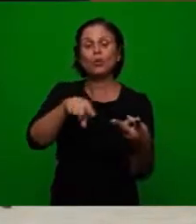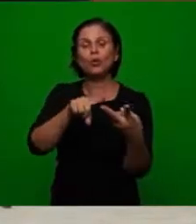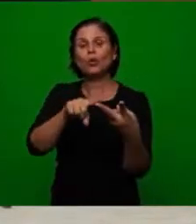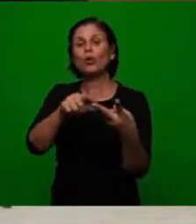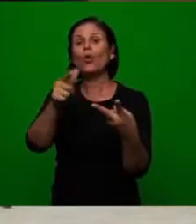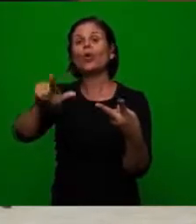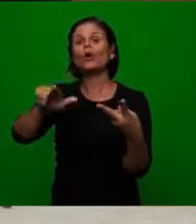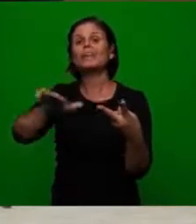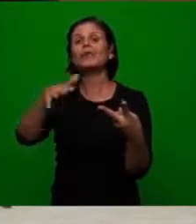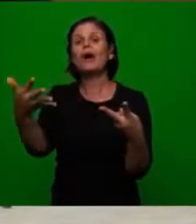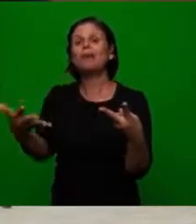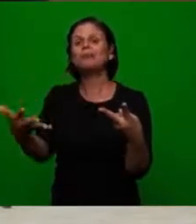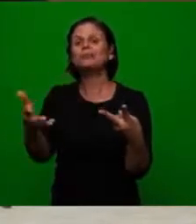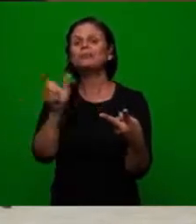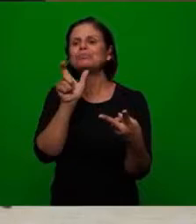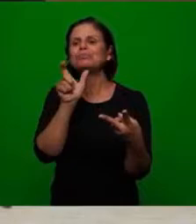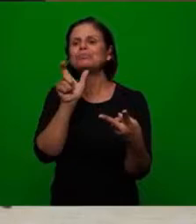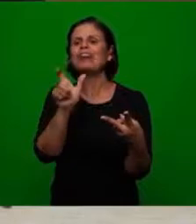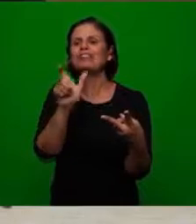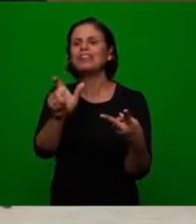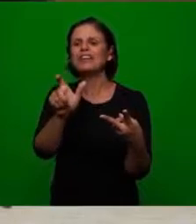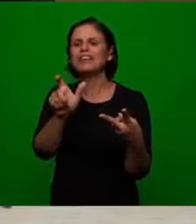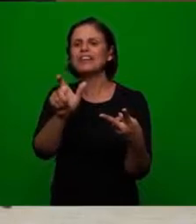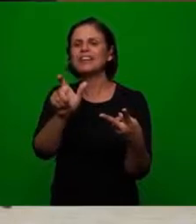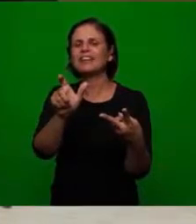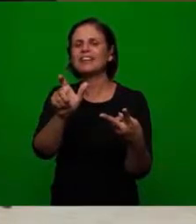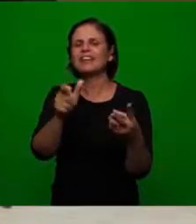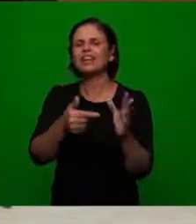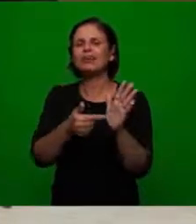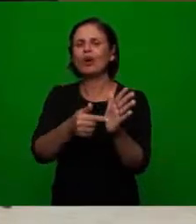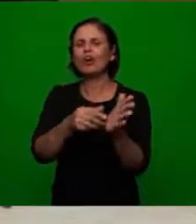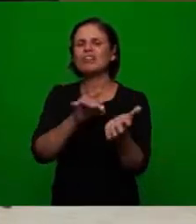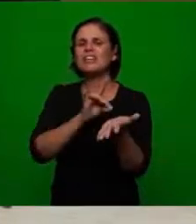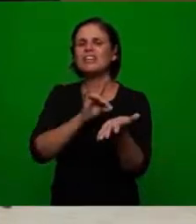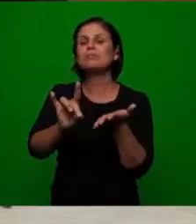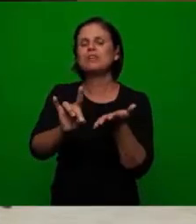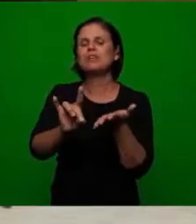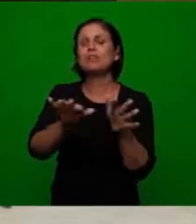that combined with the word world will